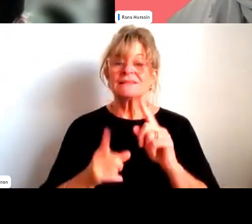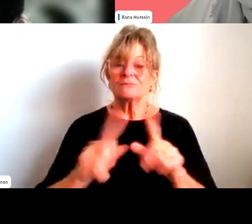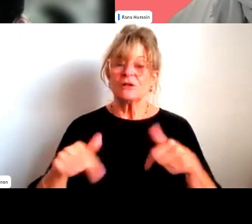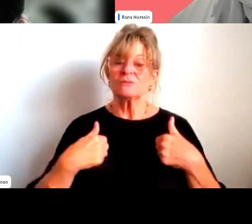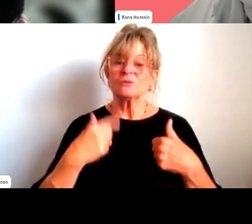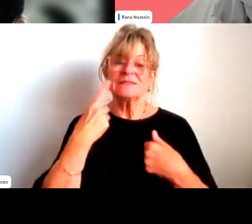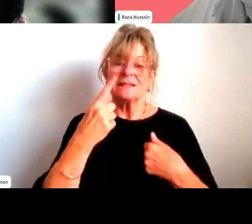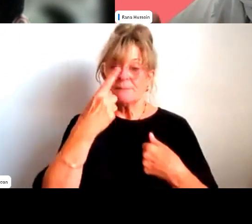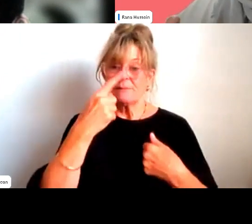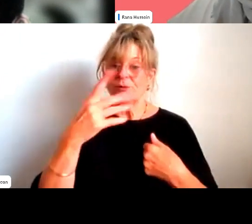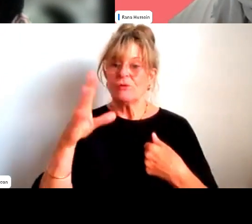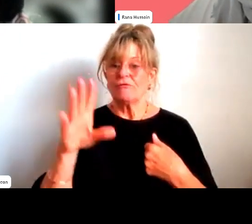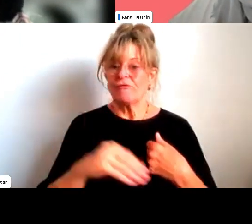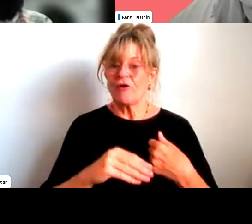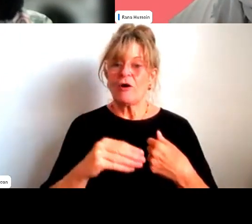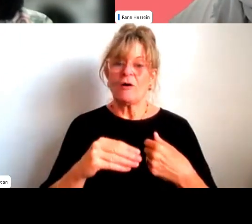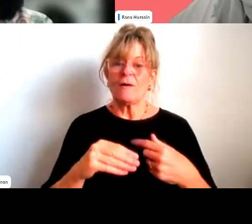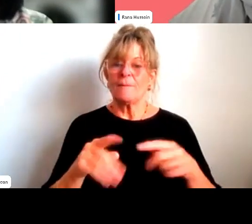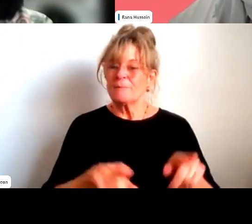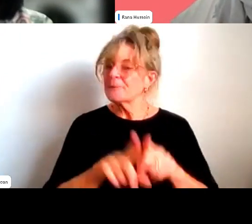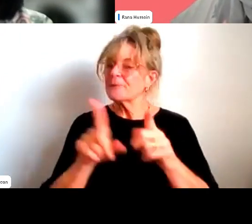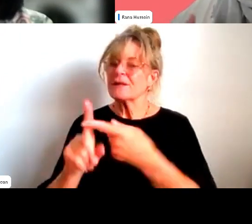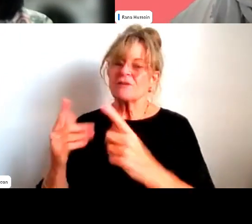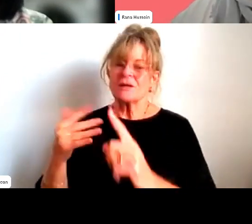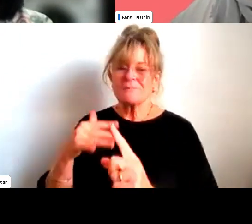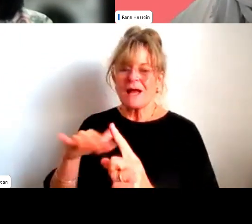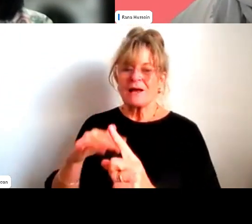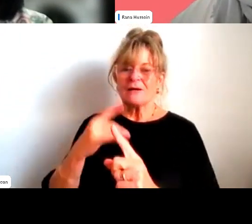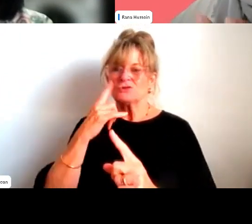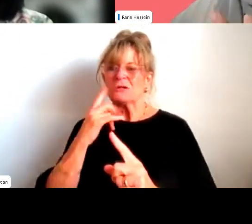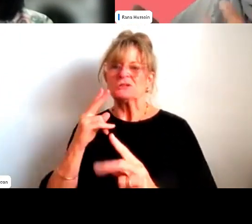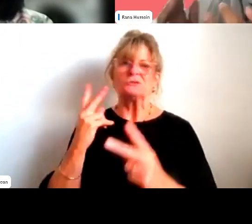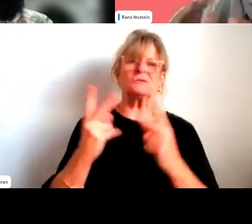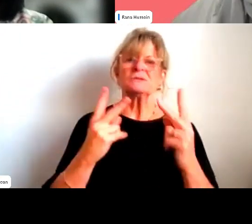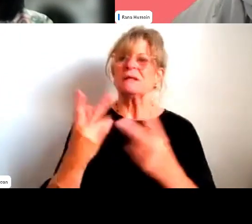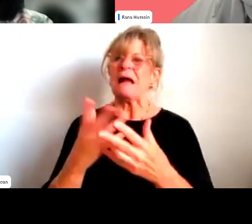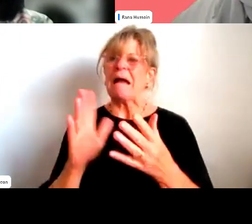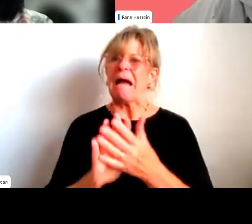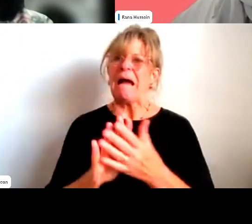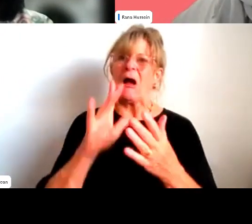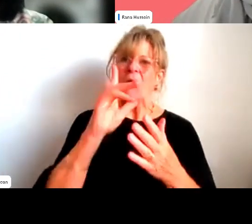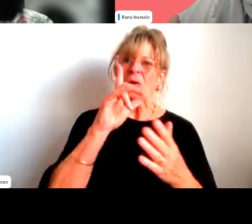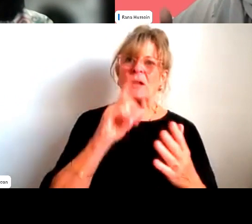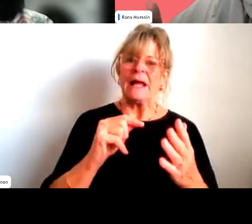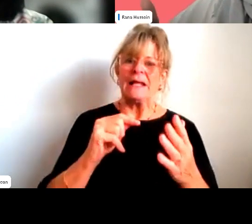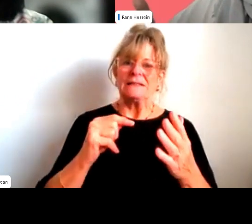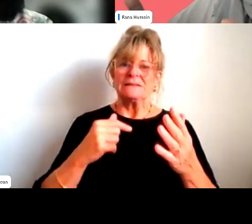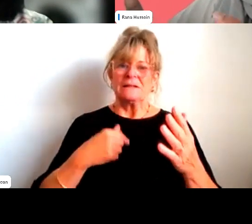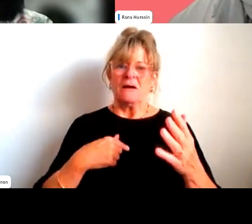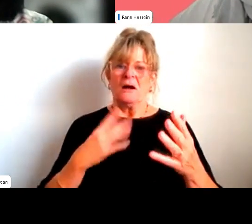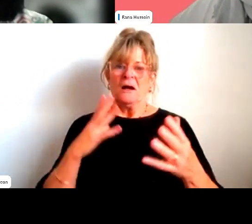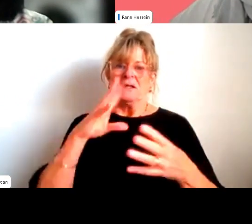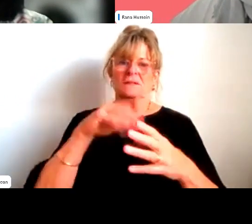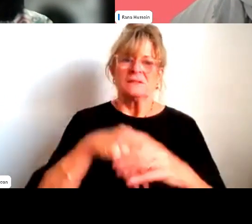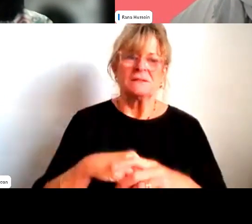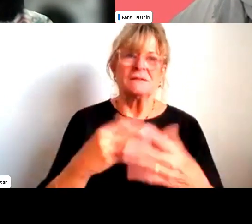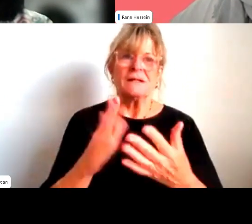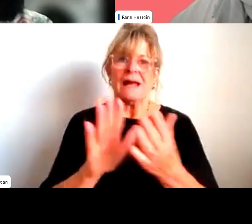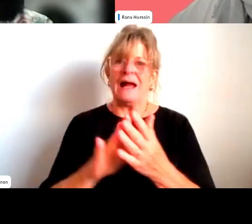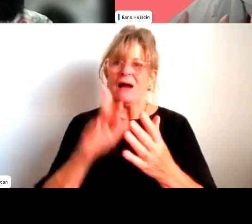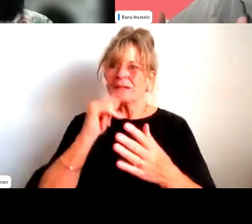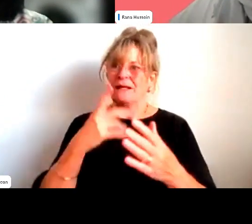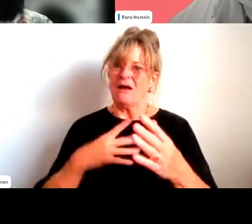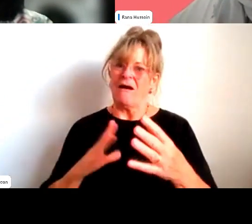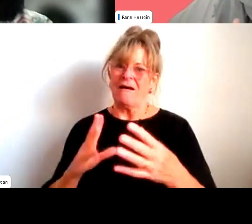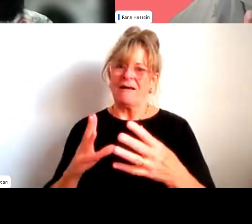from marginalized backgrounds kind of trying to find those ways to just let themselves off the hook or have that kind of time